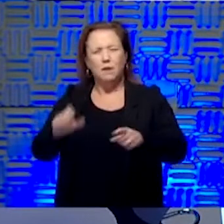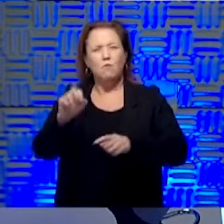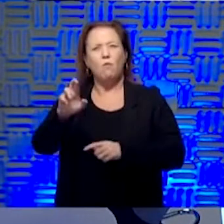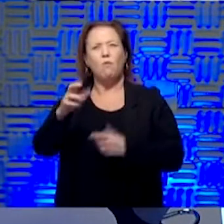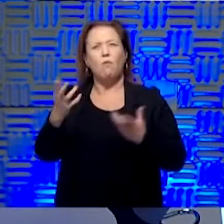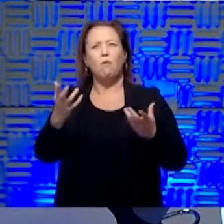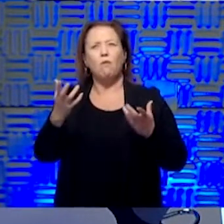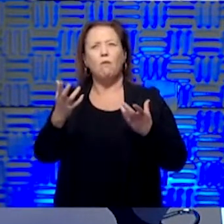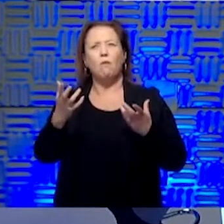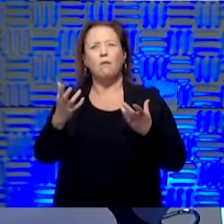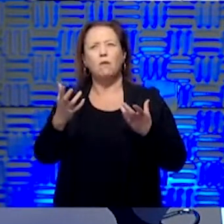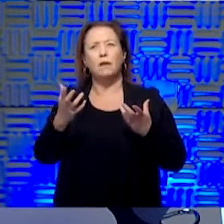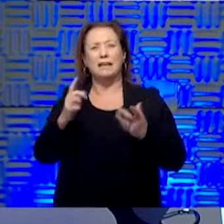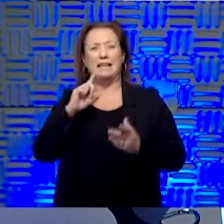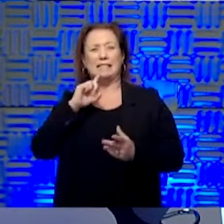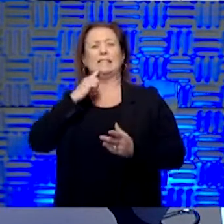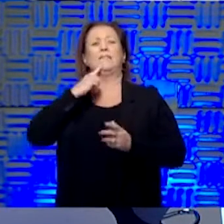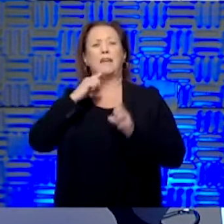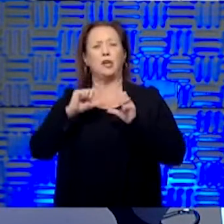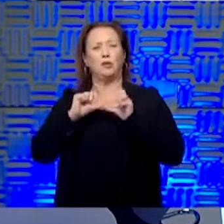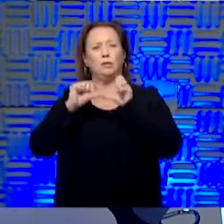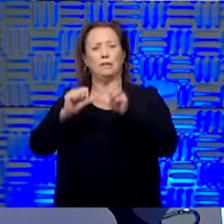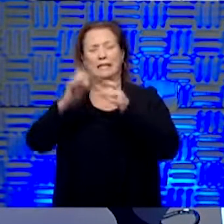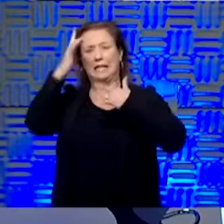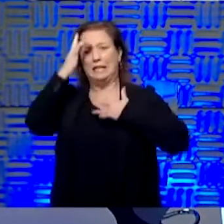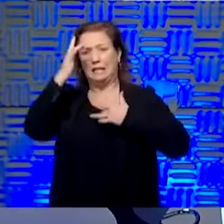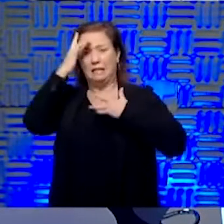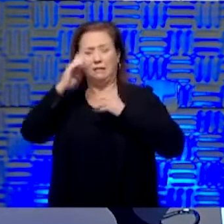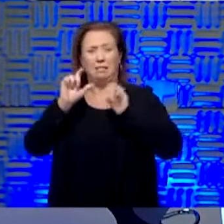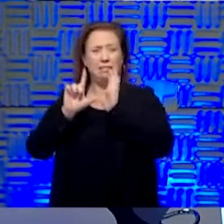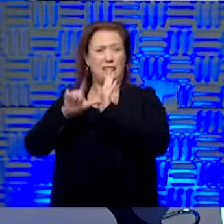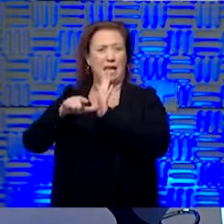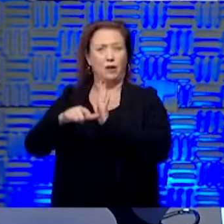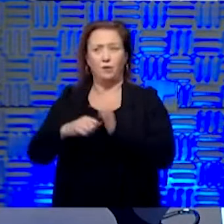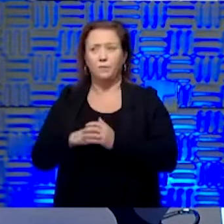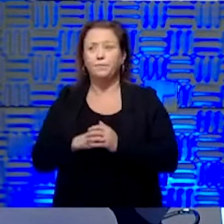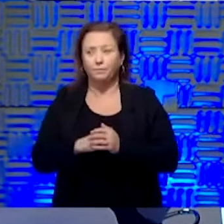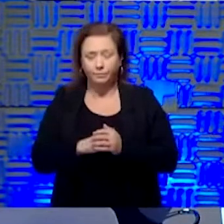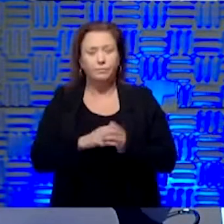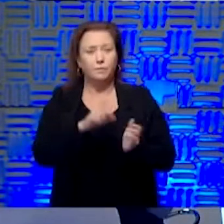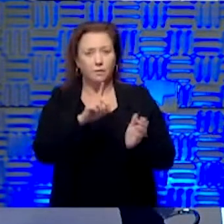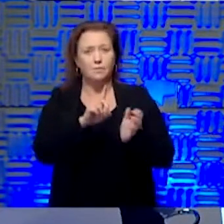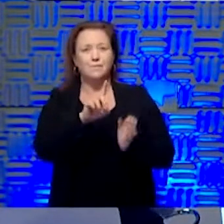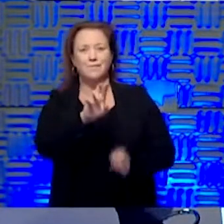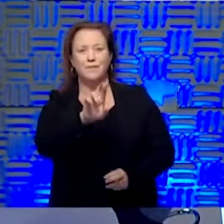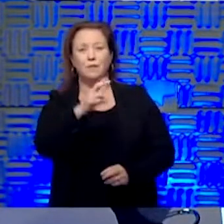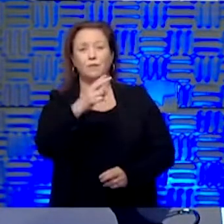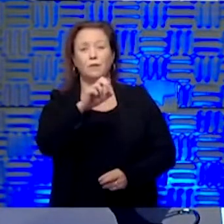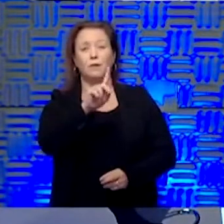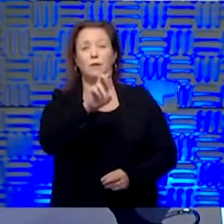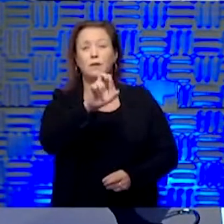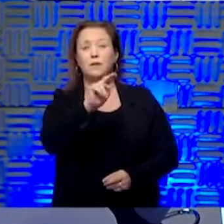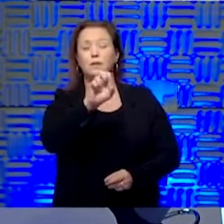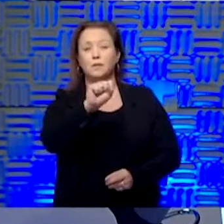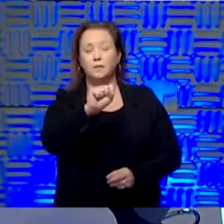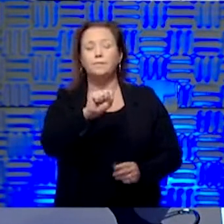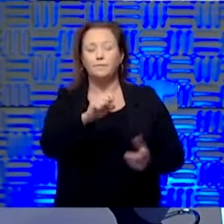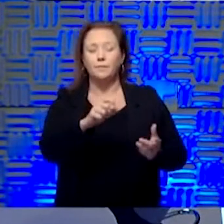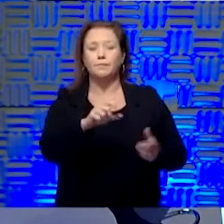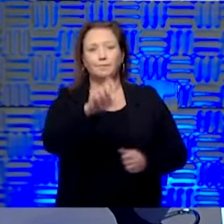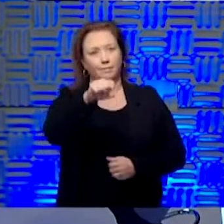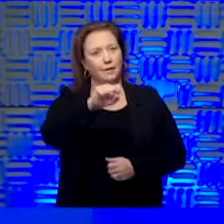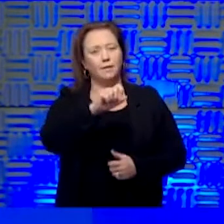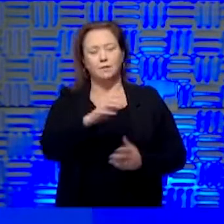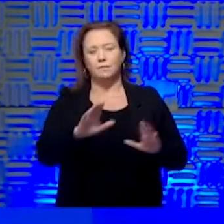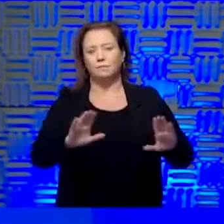to be this as severe of an illness even down the line? Dana? Yeah. That's a very good question. That question